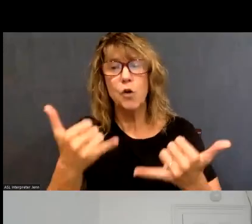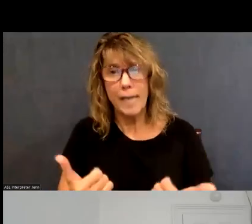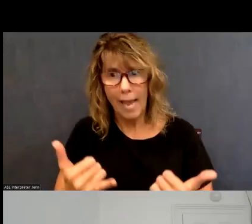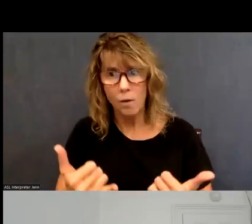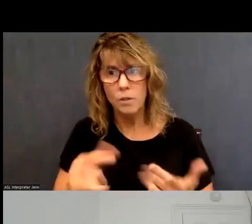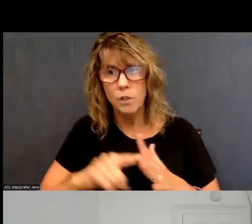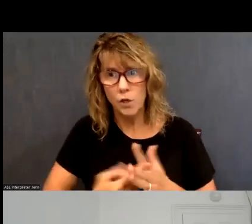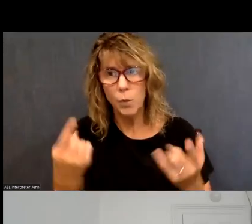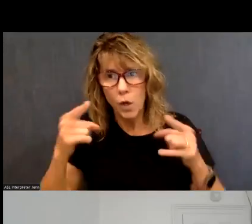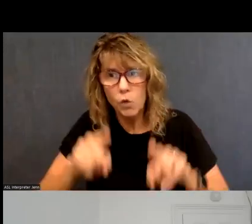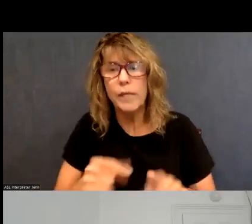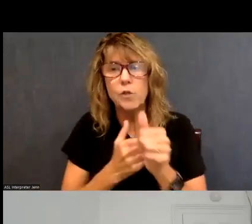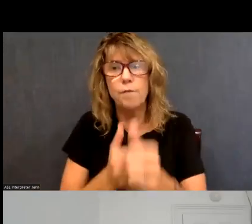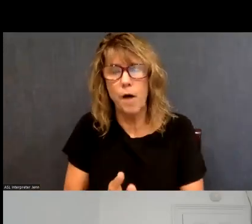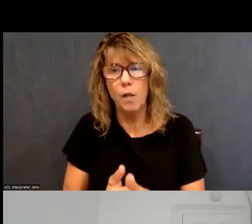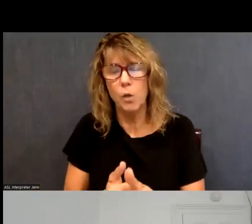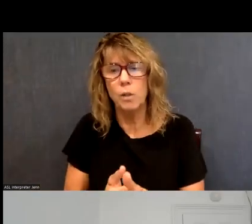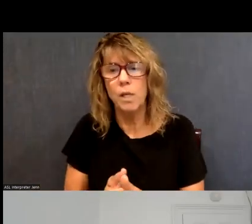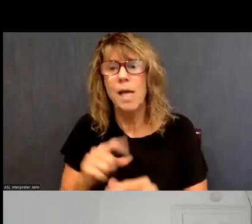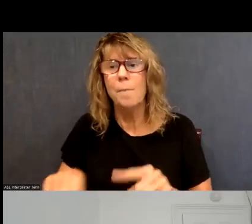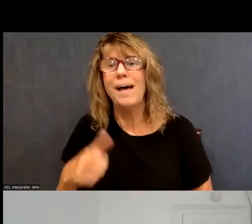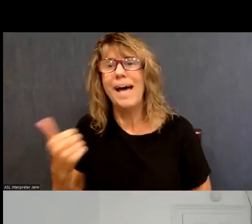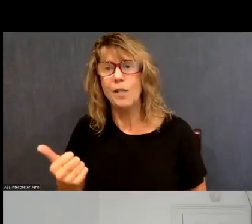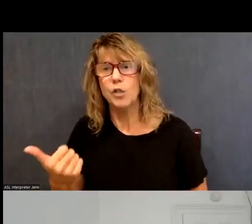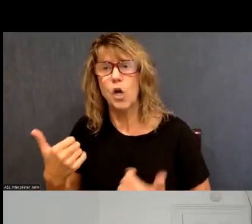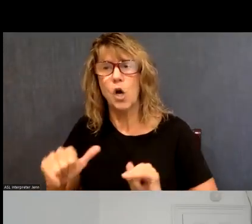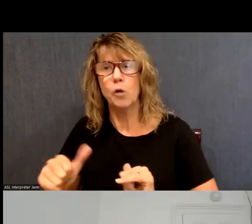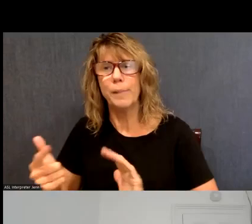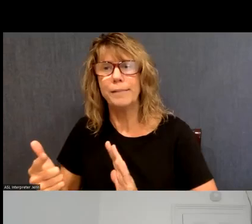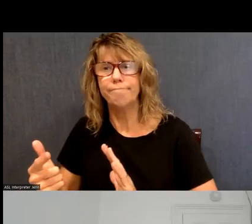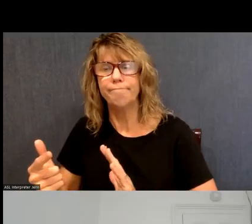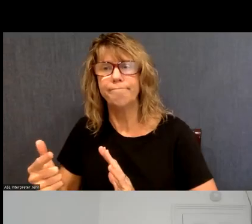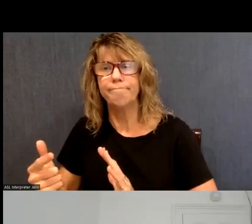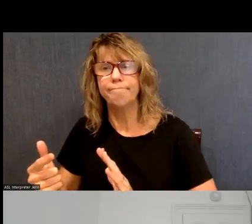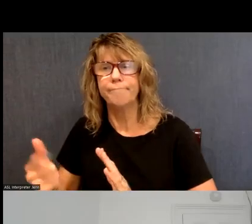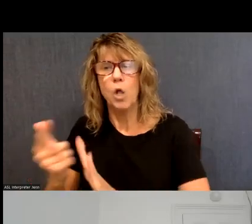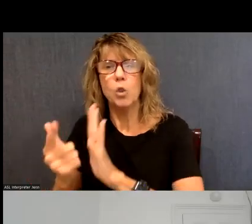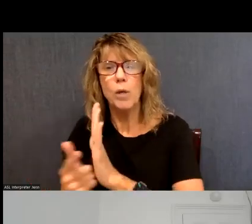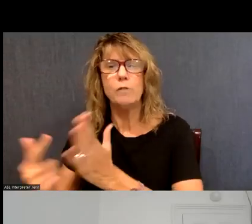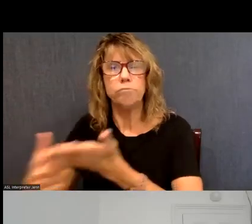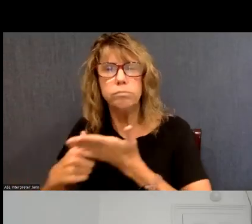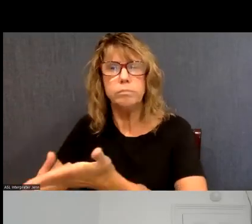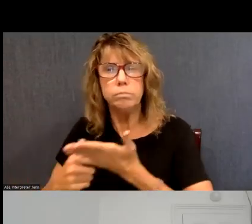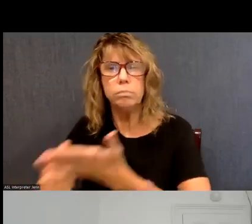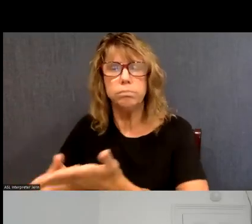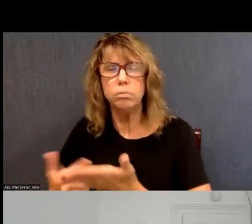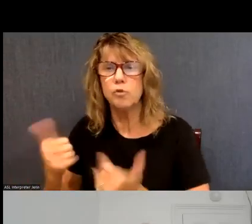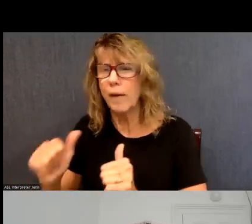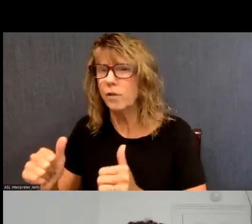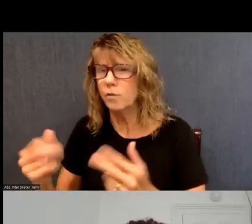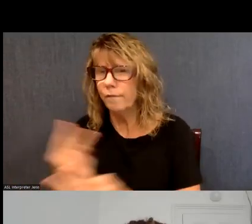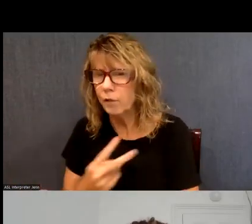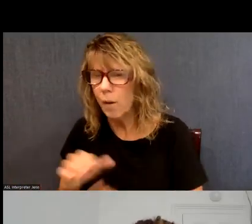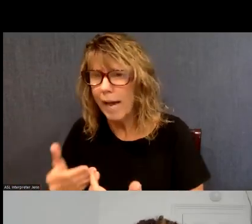compliant with ADA and Eighth Amendment. Others are being litigated, to that point, but we're working with the systems of criminal